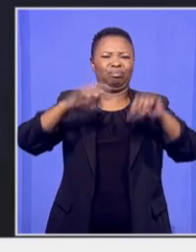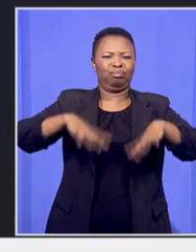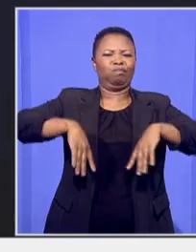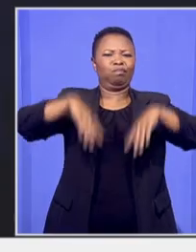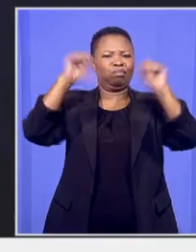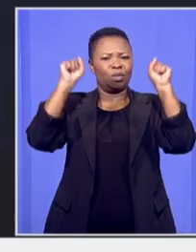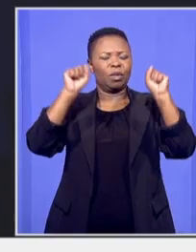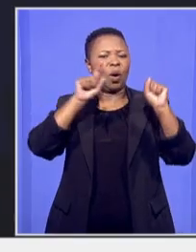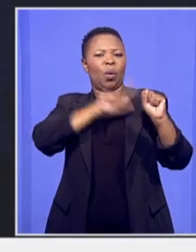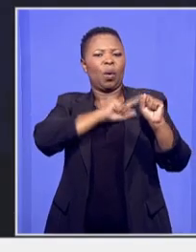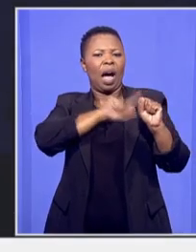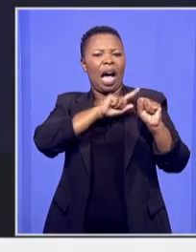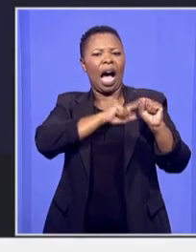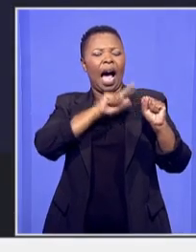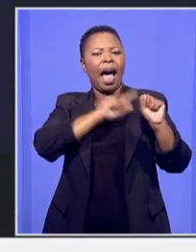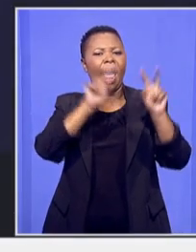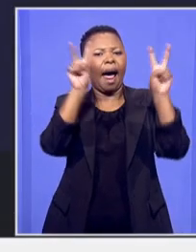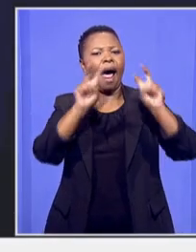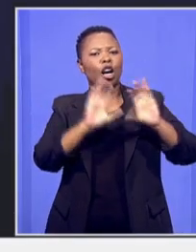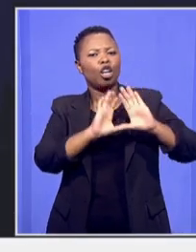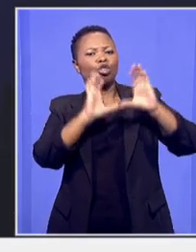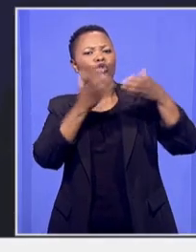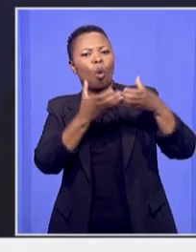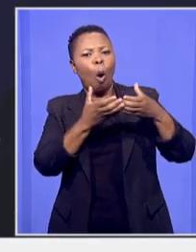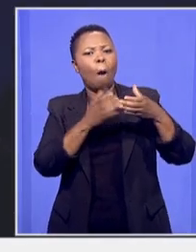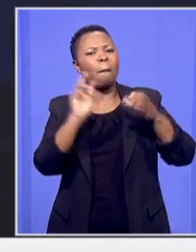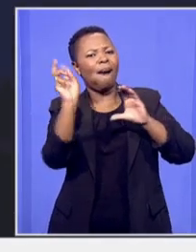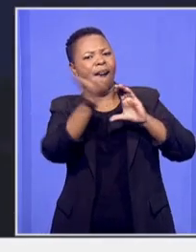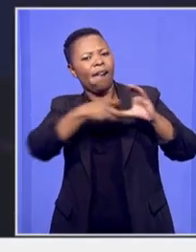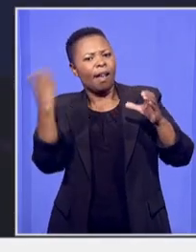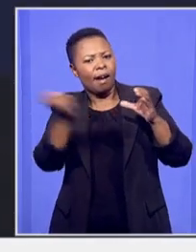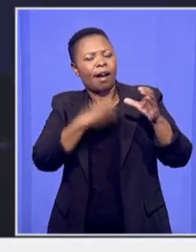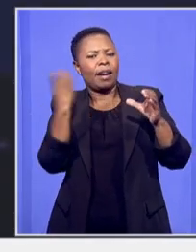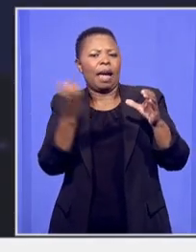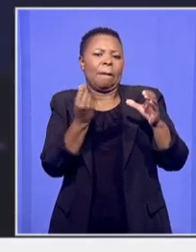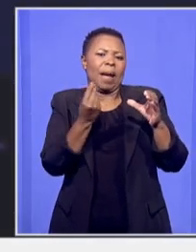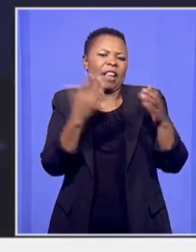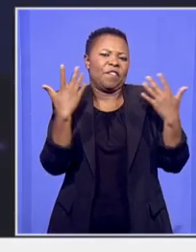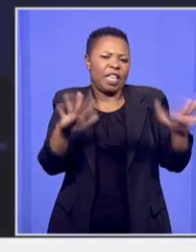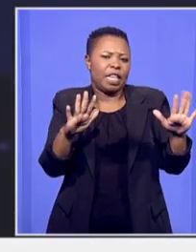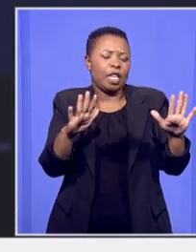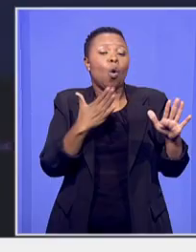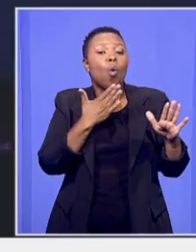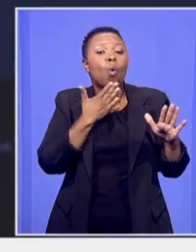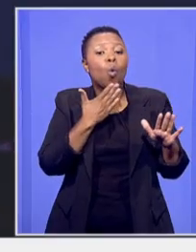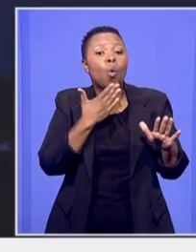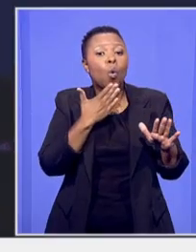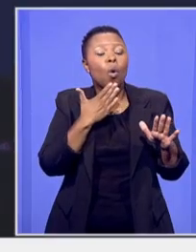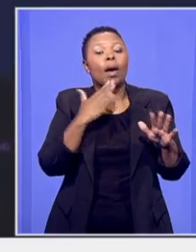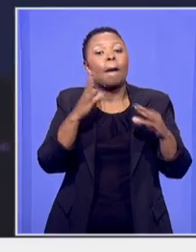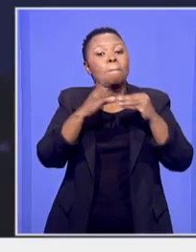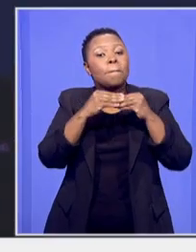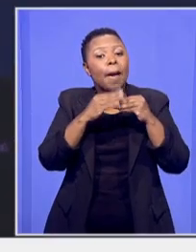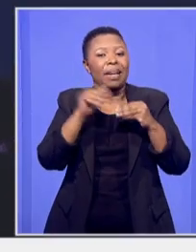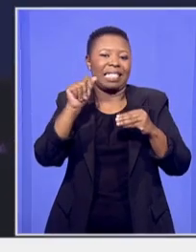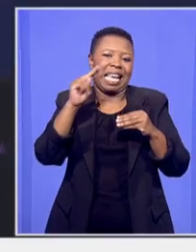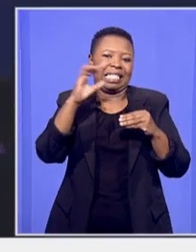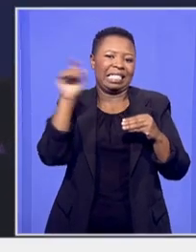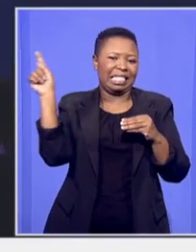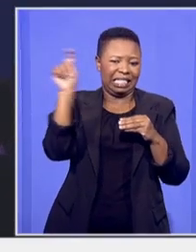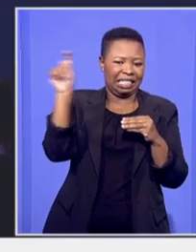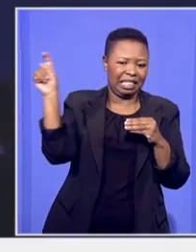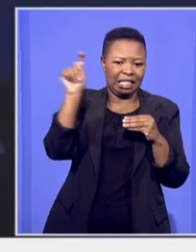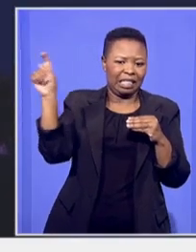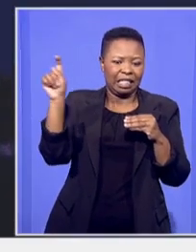broken ESCOM that was looted and brought to its knees by ANC cadres small businesses